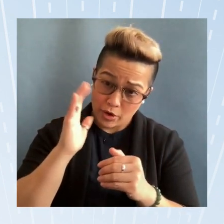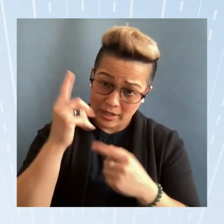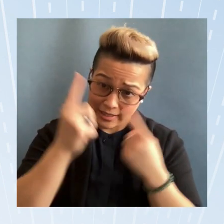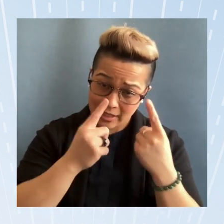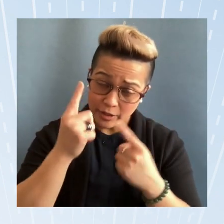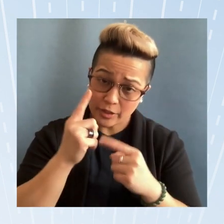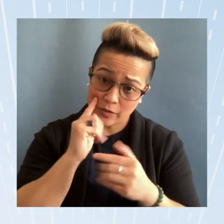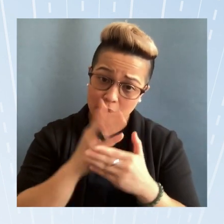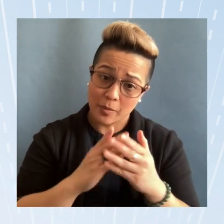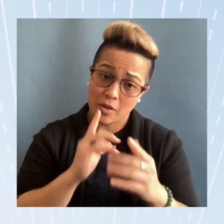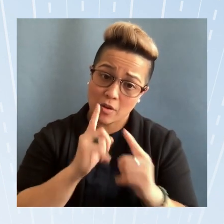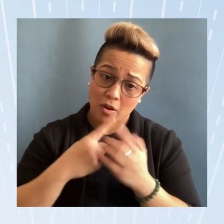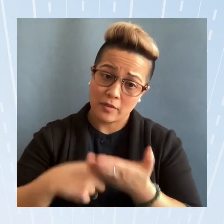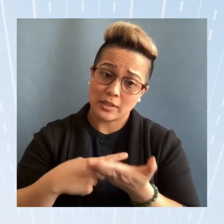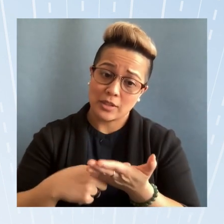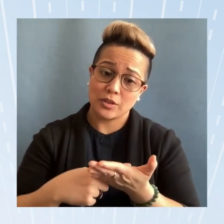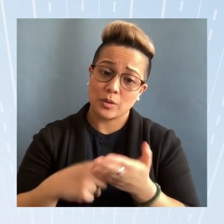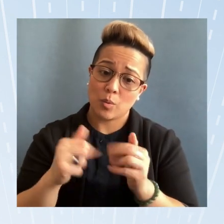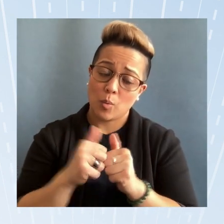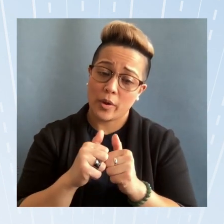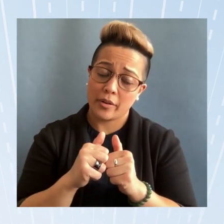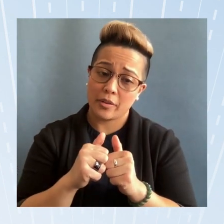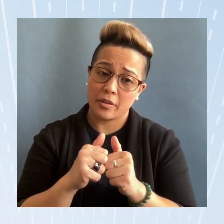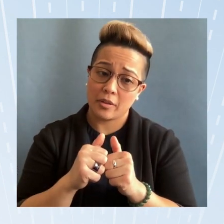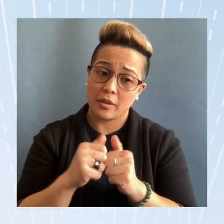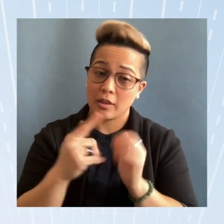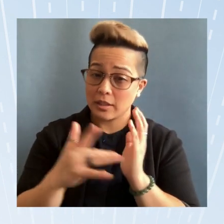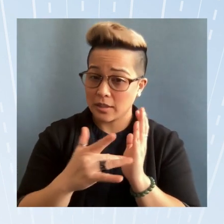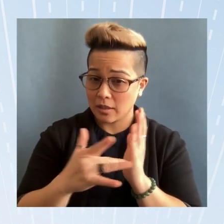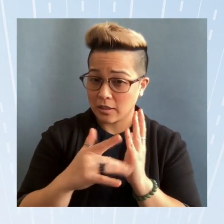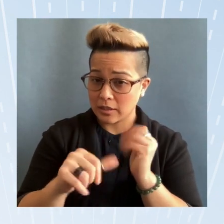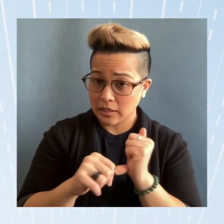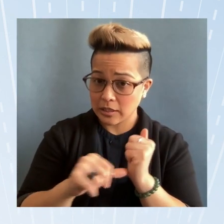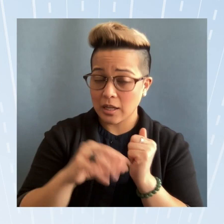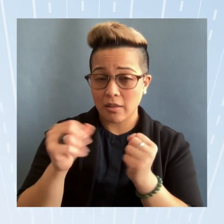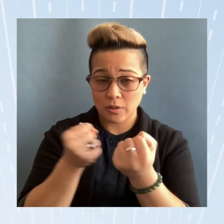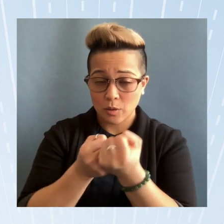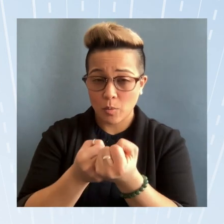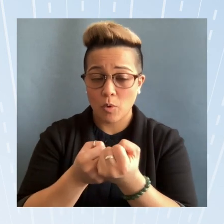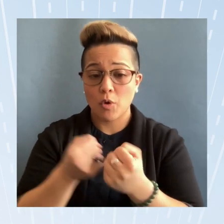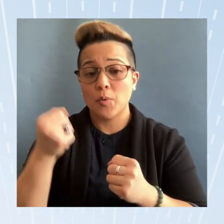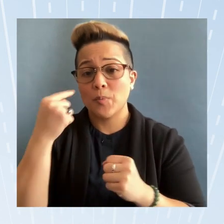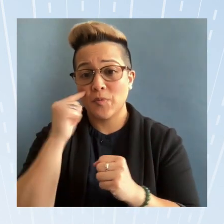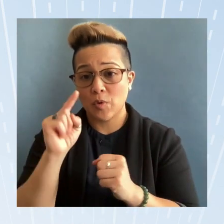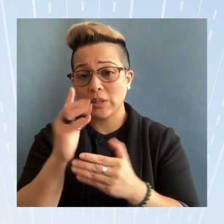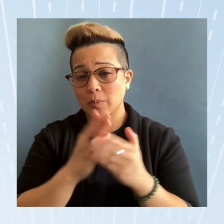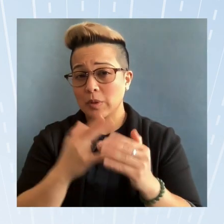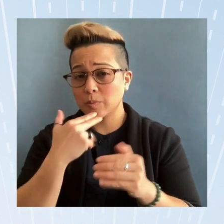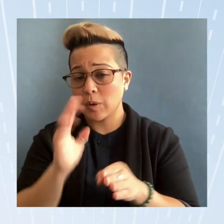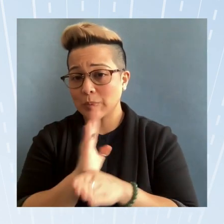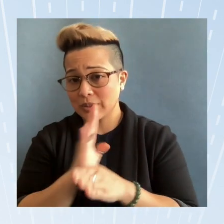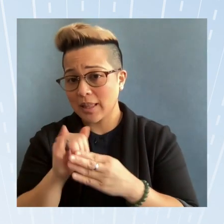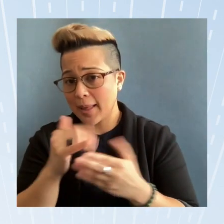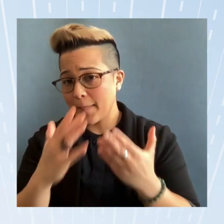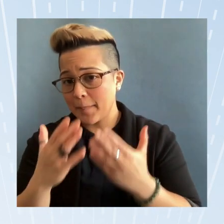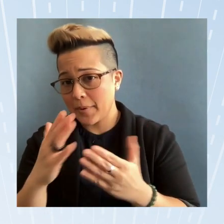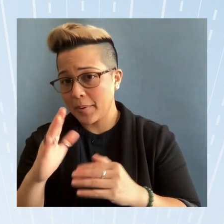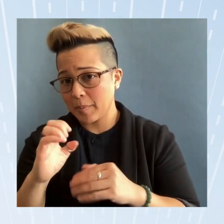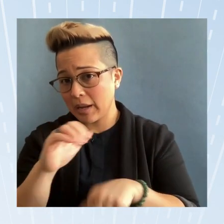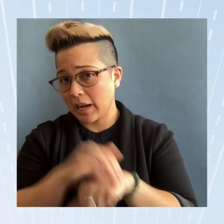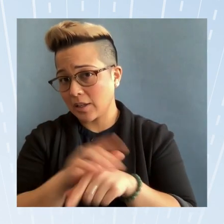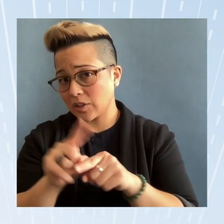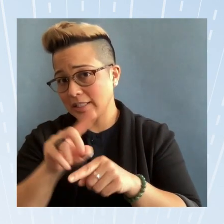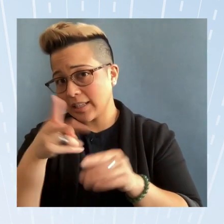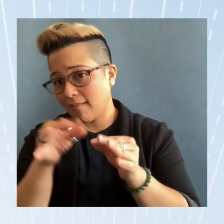of the the conversations with you know the technical assistance and the support for you know some of the small businesses that may be english as a second